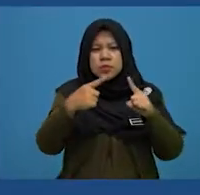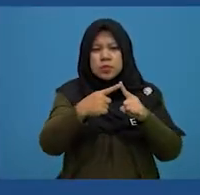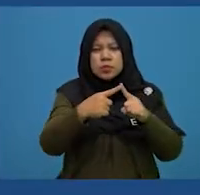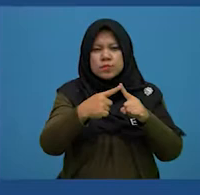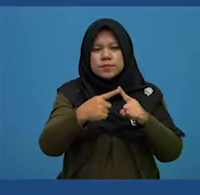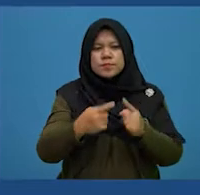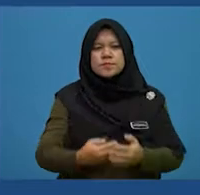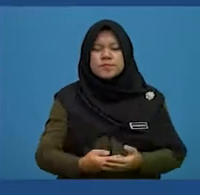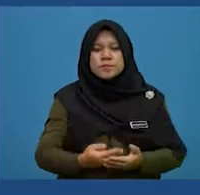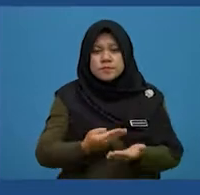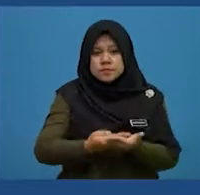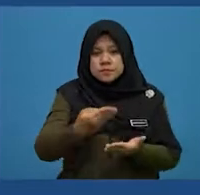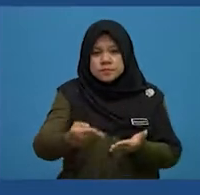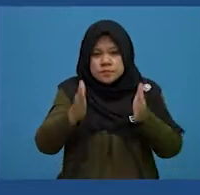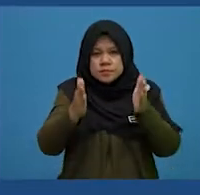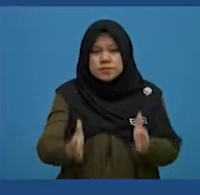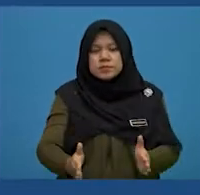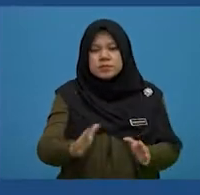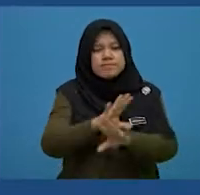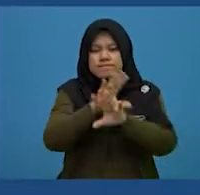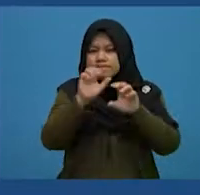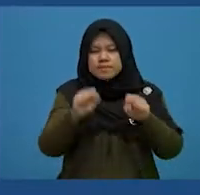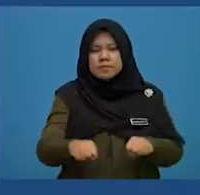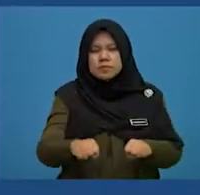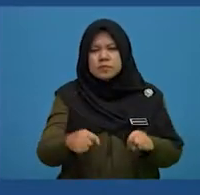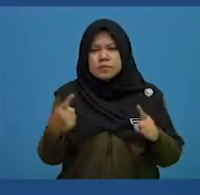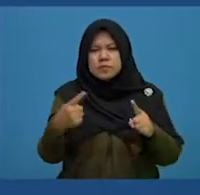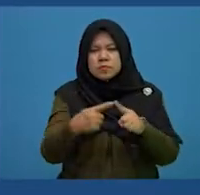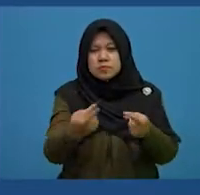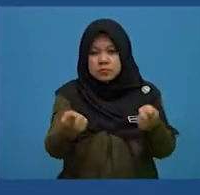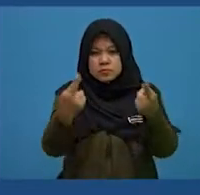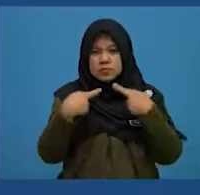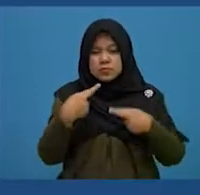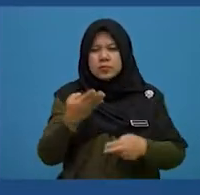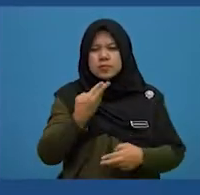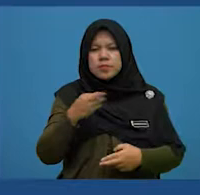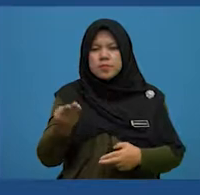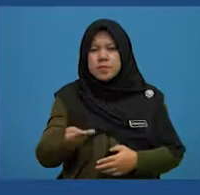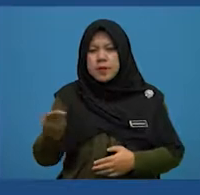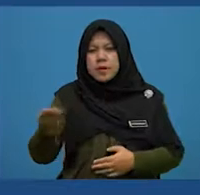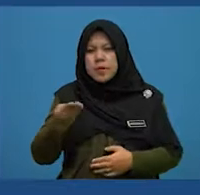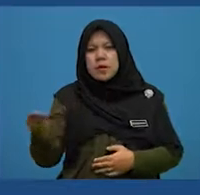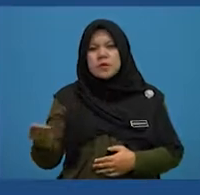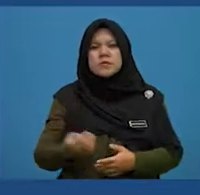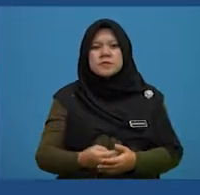refers to, B, buyers not being able to return their goods.